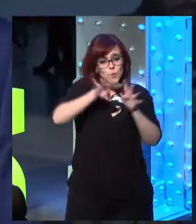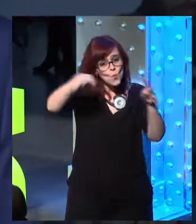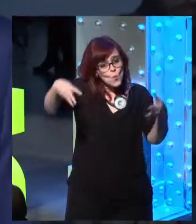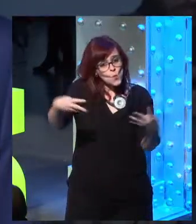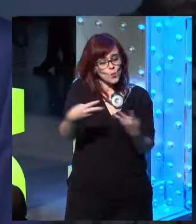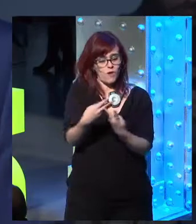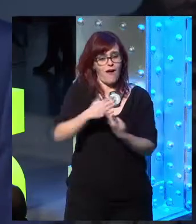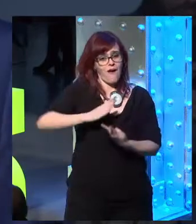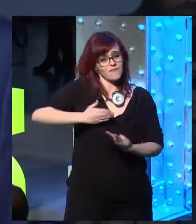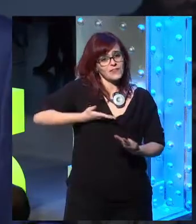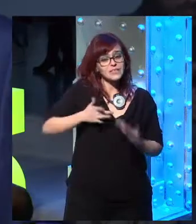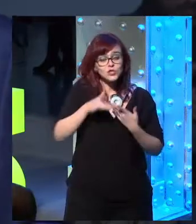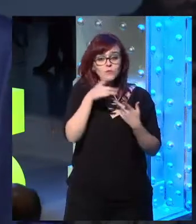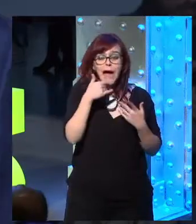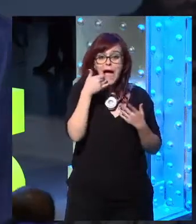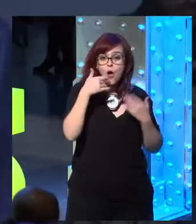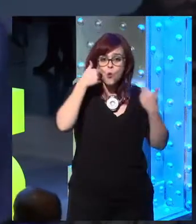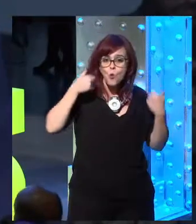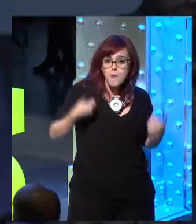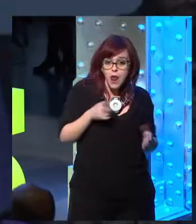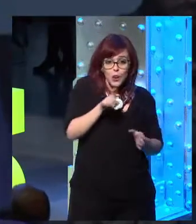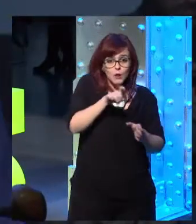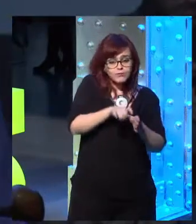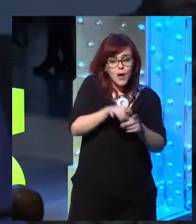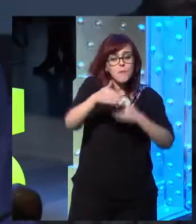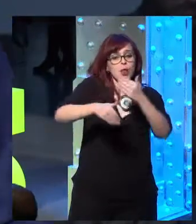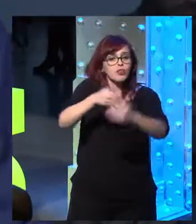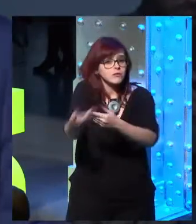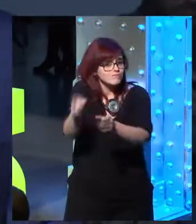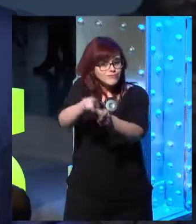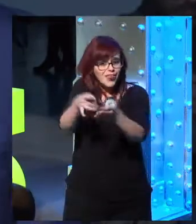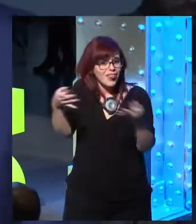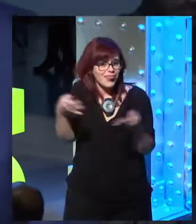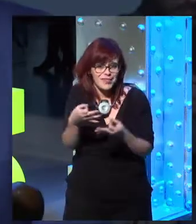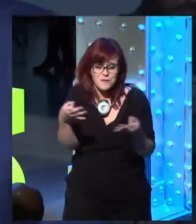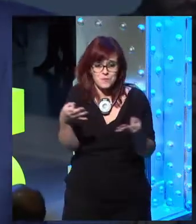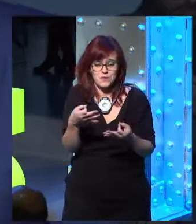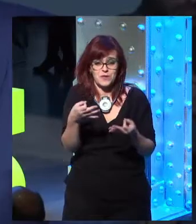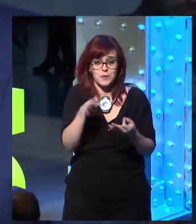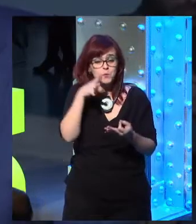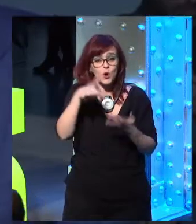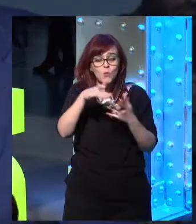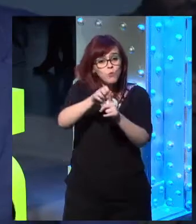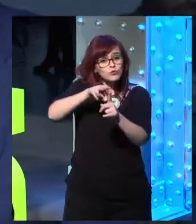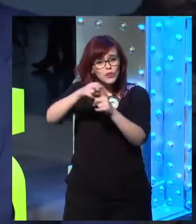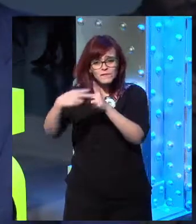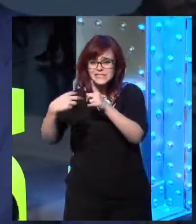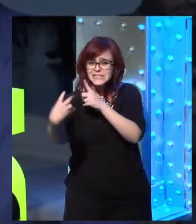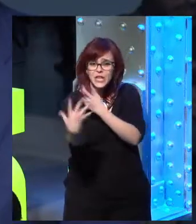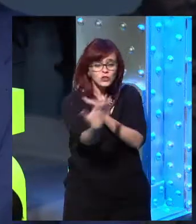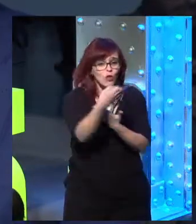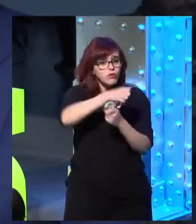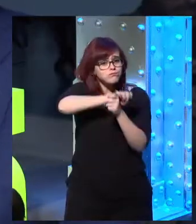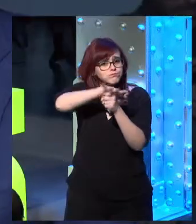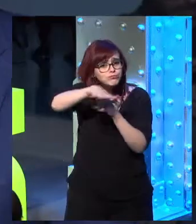be any field of human activity that it is free from this process with the implications that it has from all